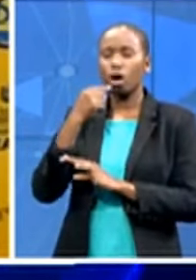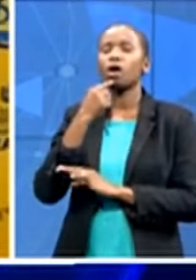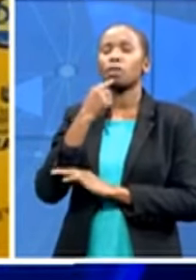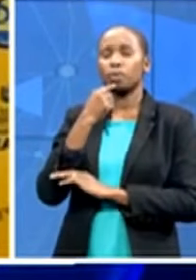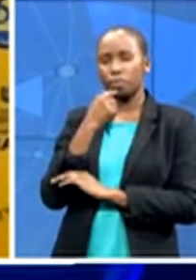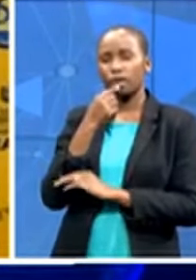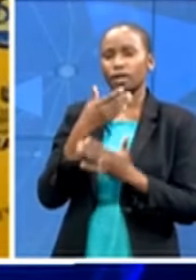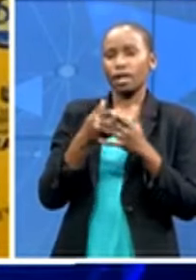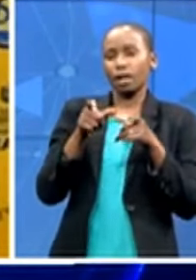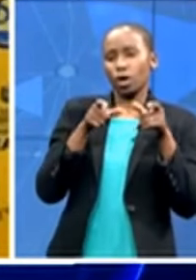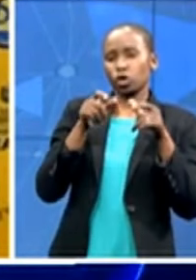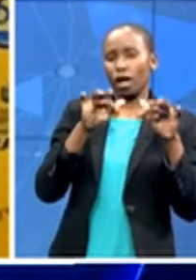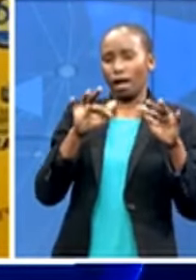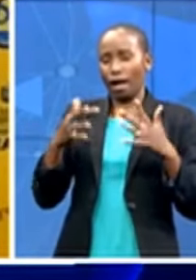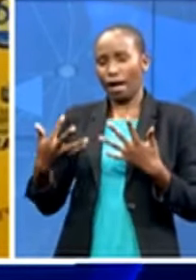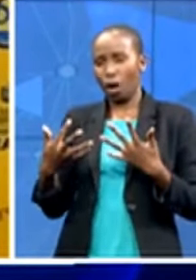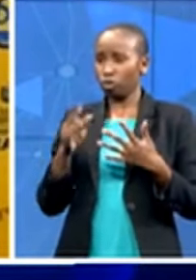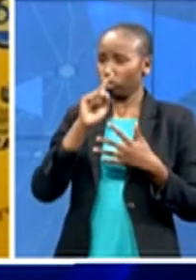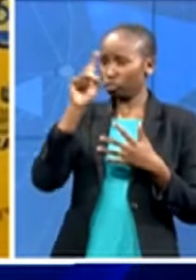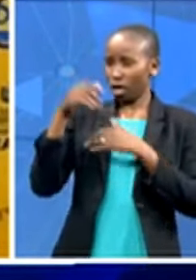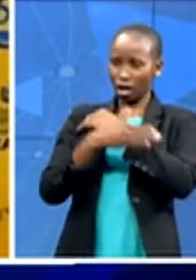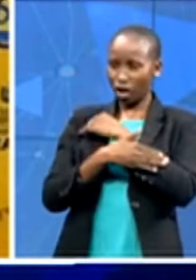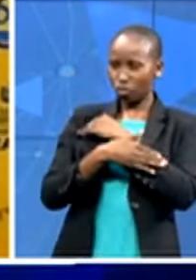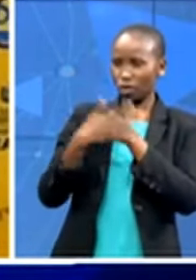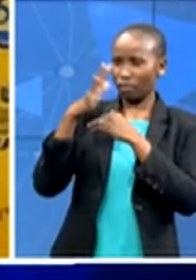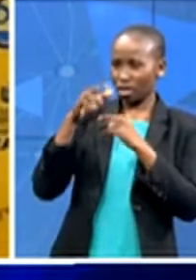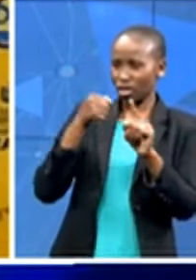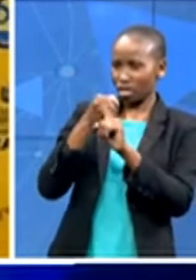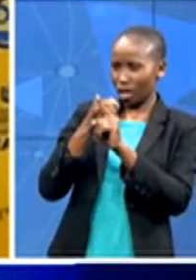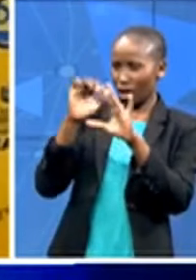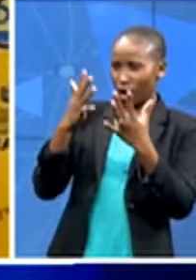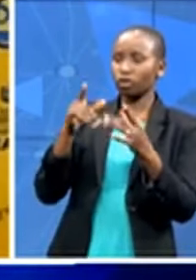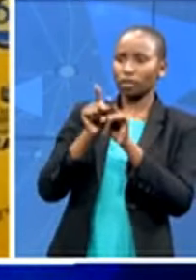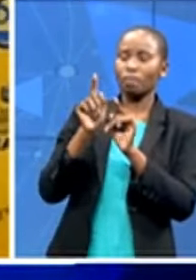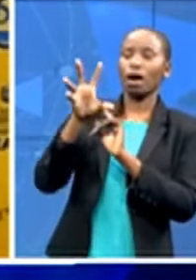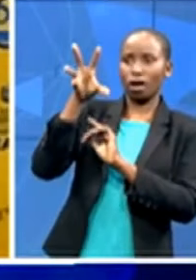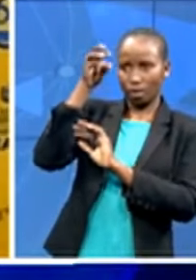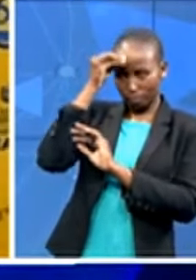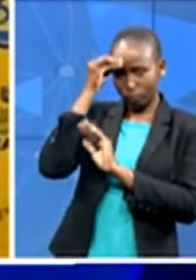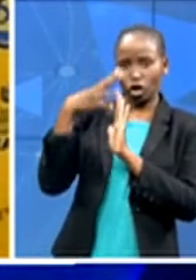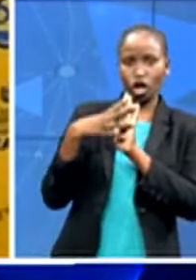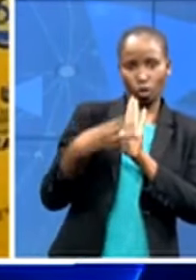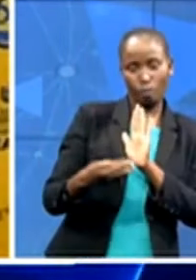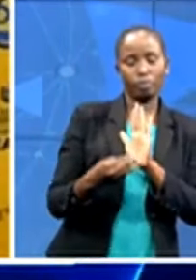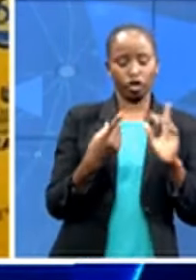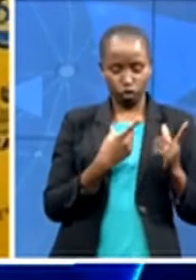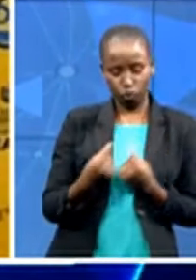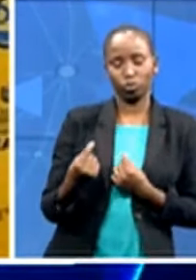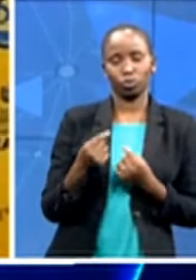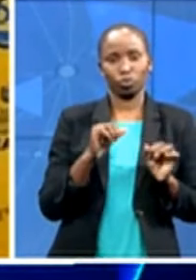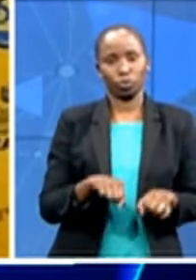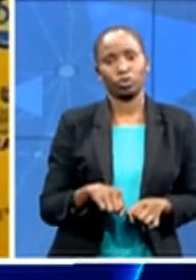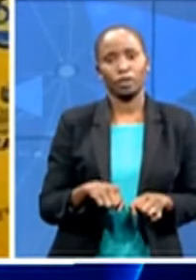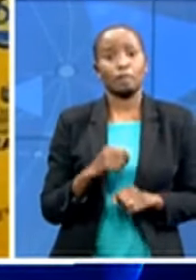pandemic equally even now when when the issues of vaccination come in and when we need to roll up we continue to learn and